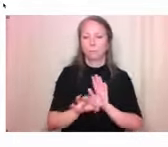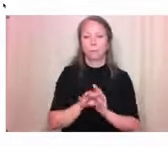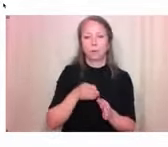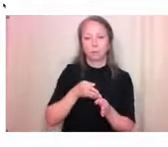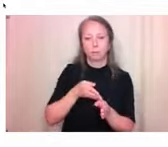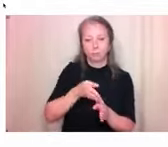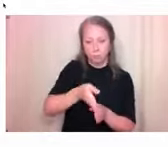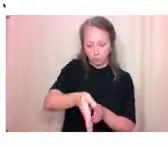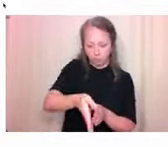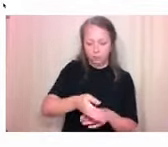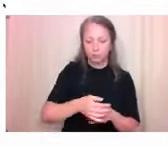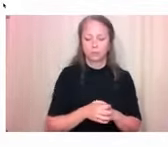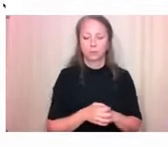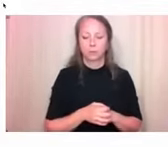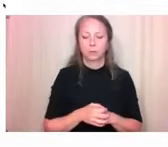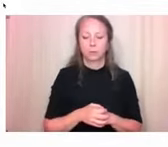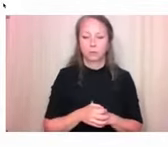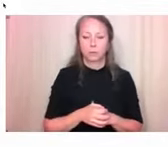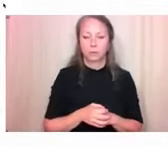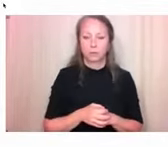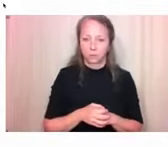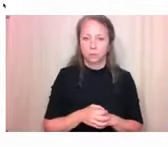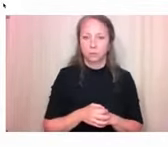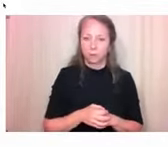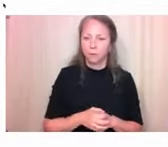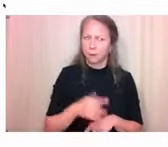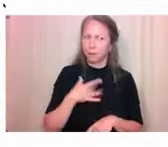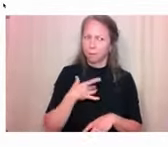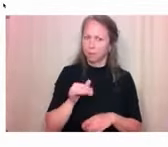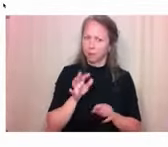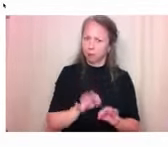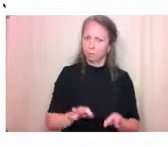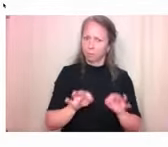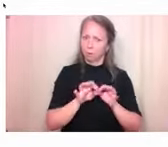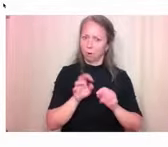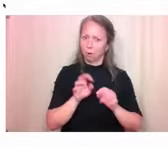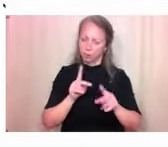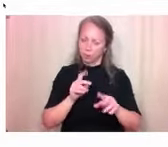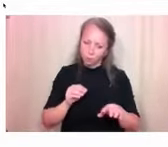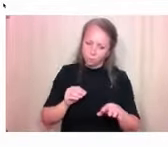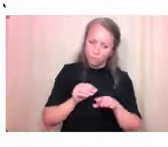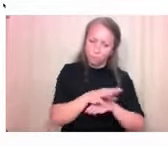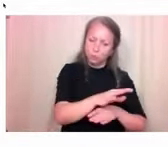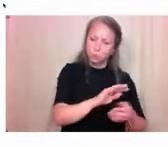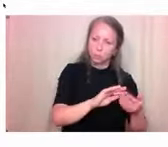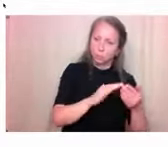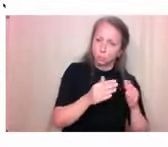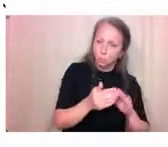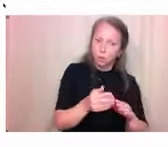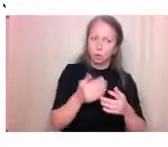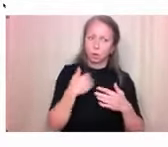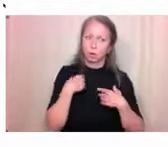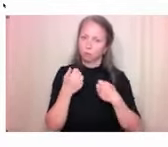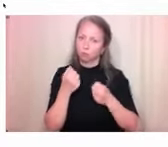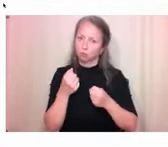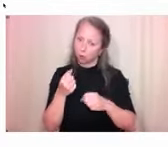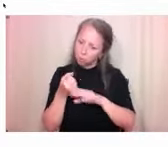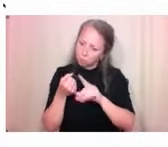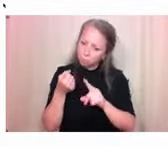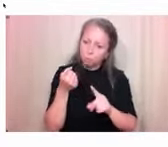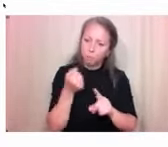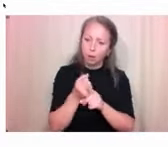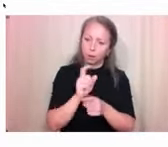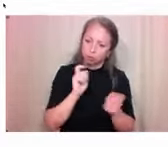that people should be shaping our communities and shaping what our environments look like. And, you know, historically there